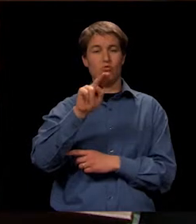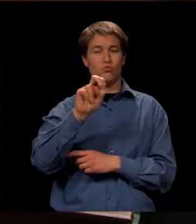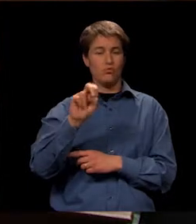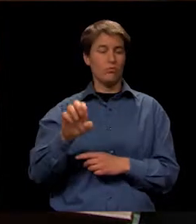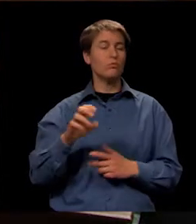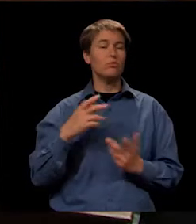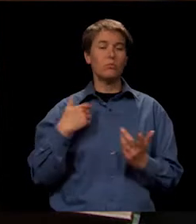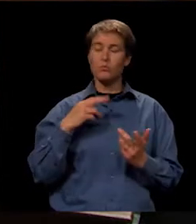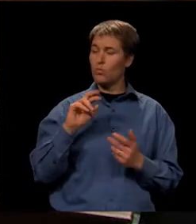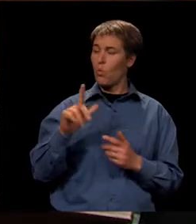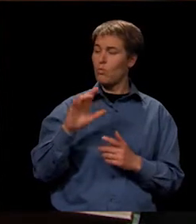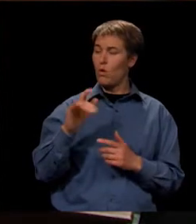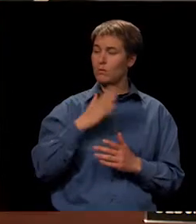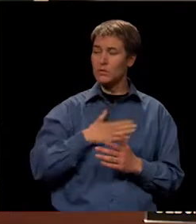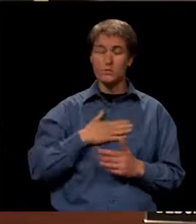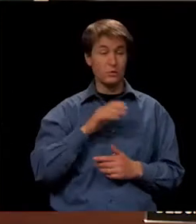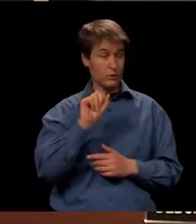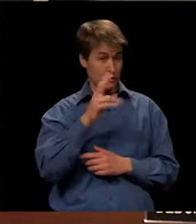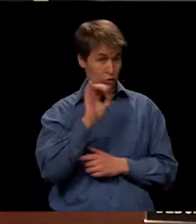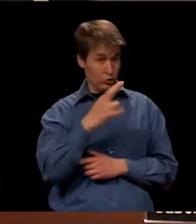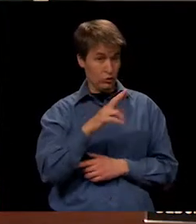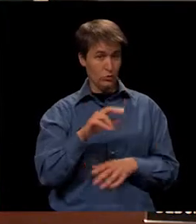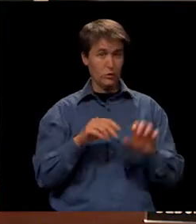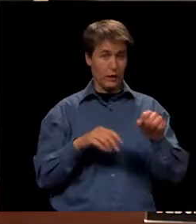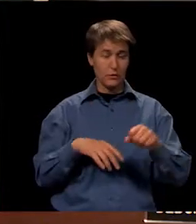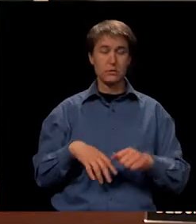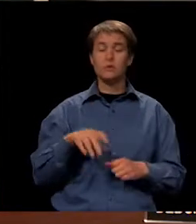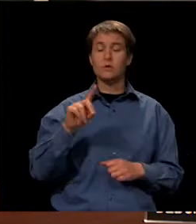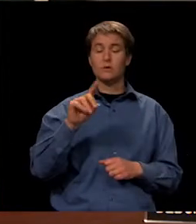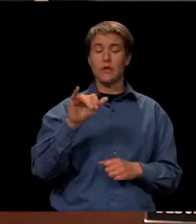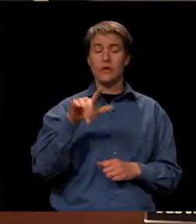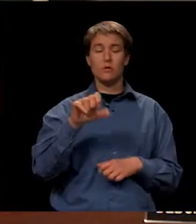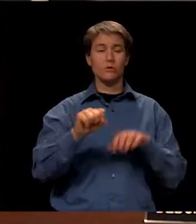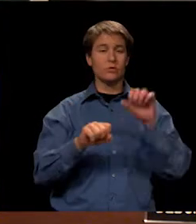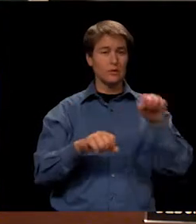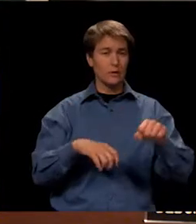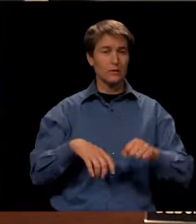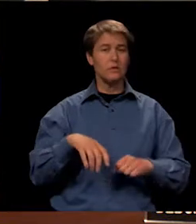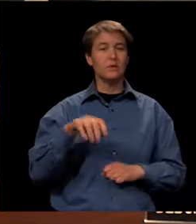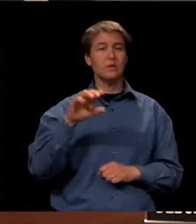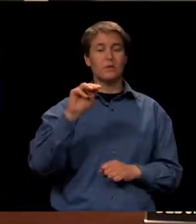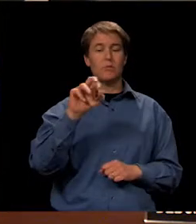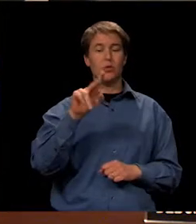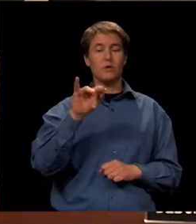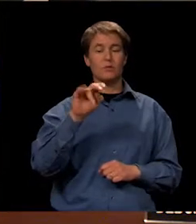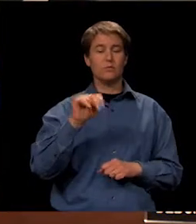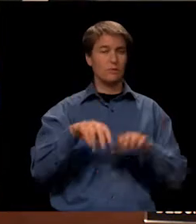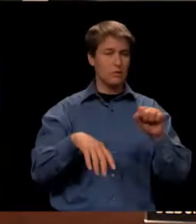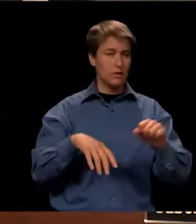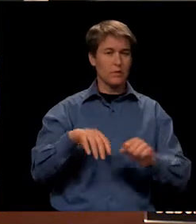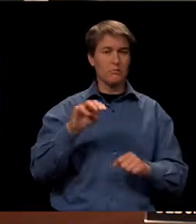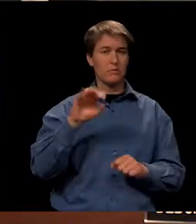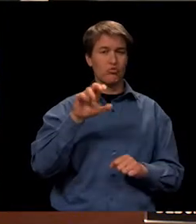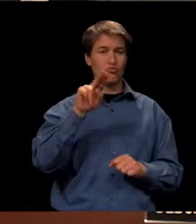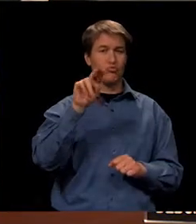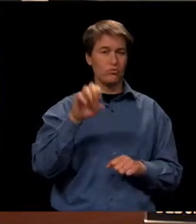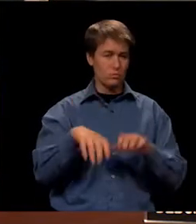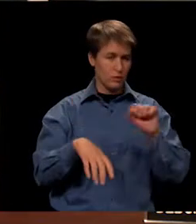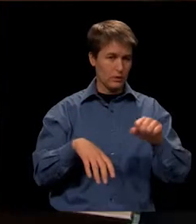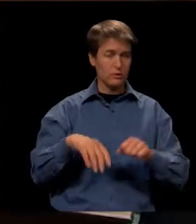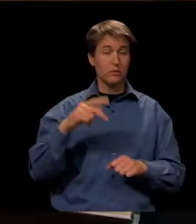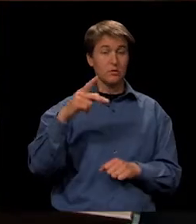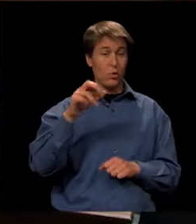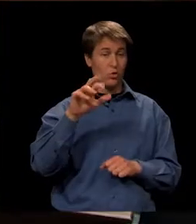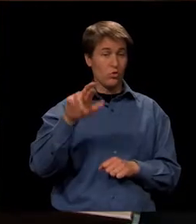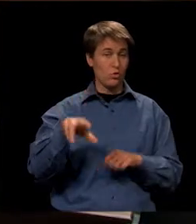Roll call, please. Mr. Scheer? Yes. Dr. Daniels? Yes. Mrs. Martin? Yes. Mr. McKeon? Yes. Mr.